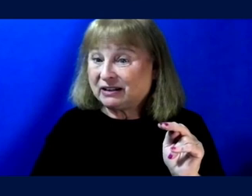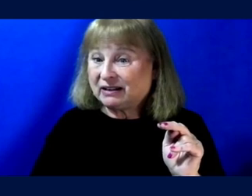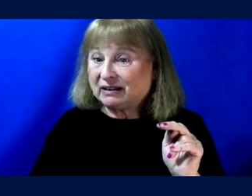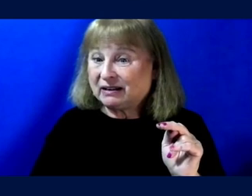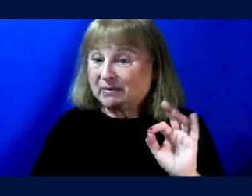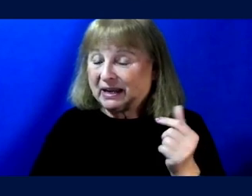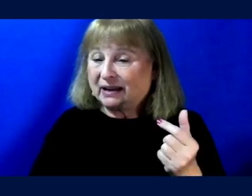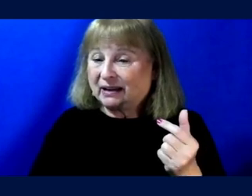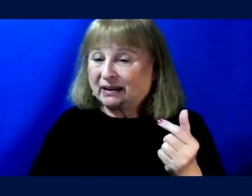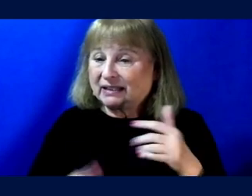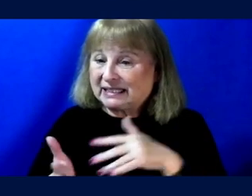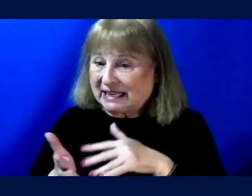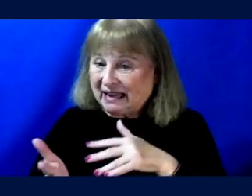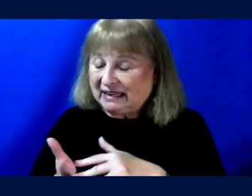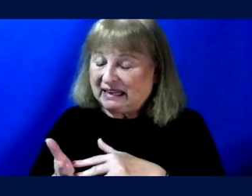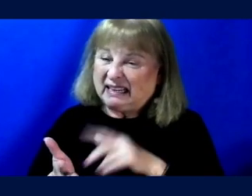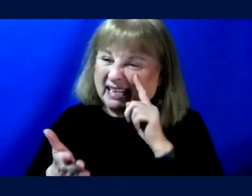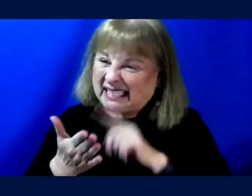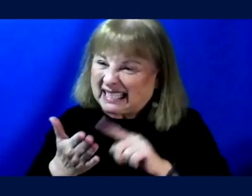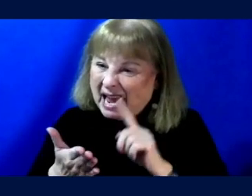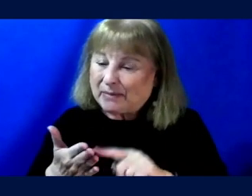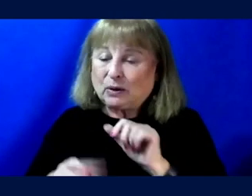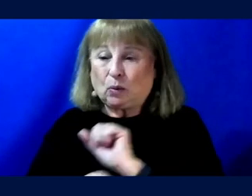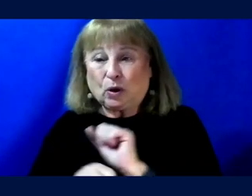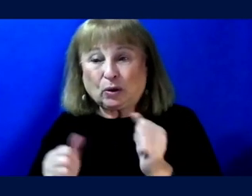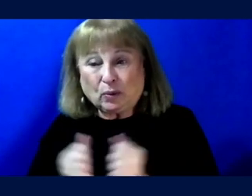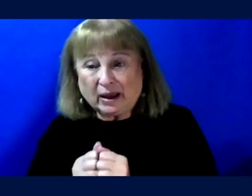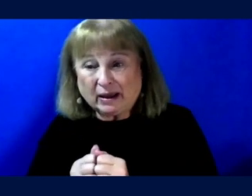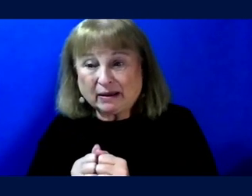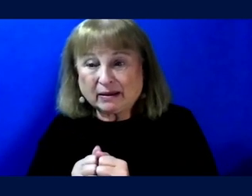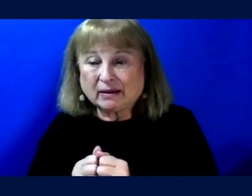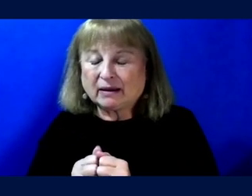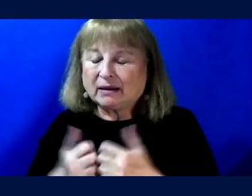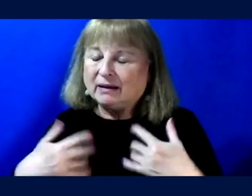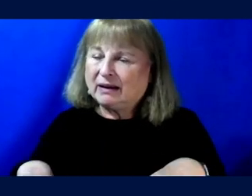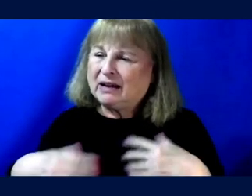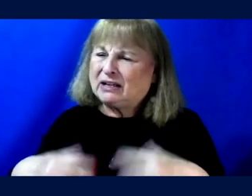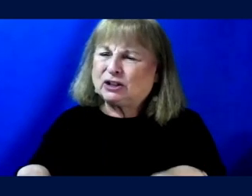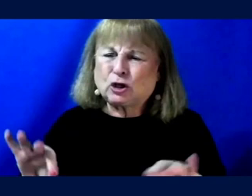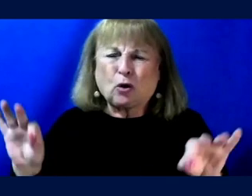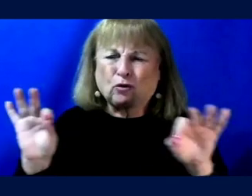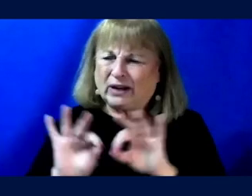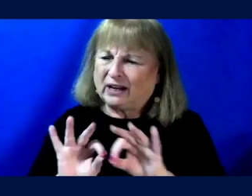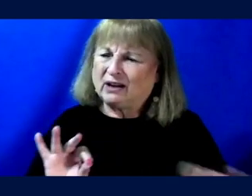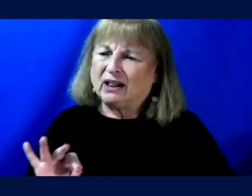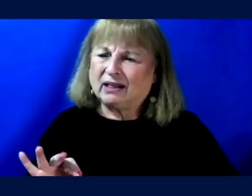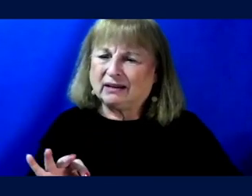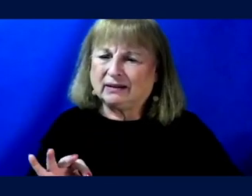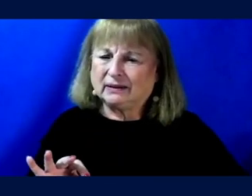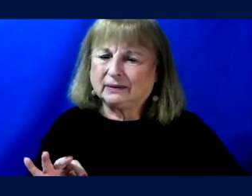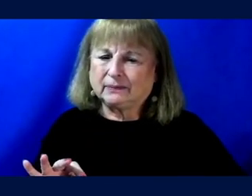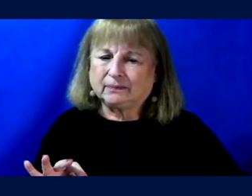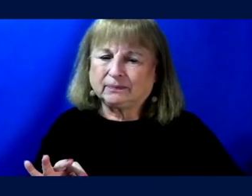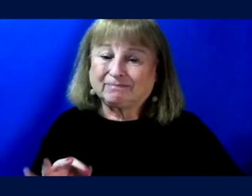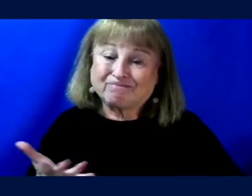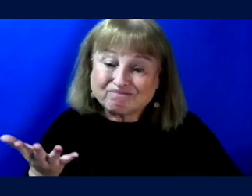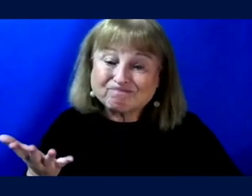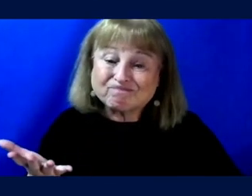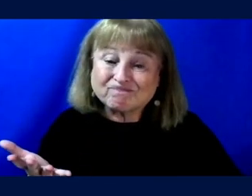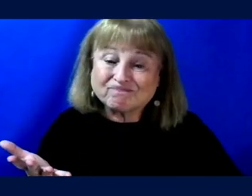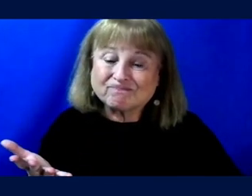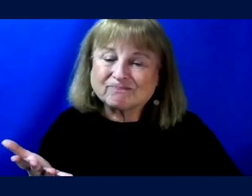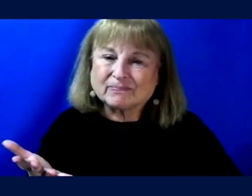being, um, studied, examined, examined, worked with is so, so critical. And, and yeah, we